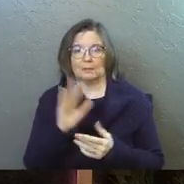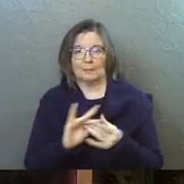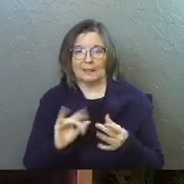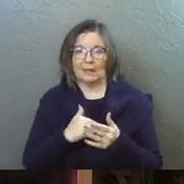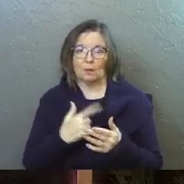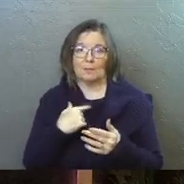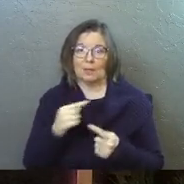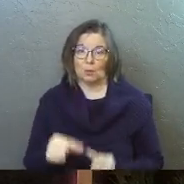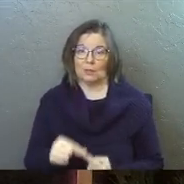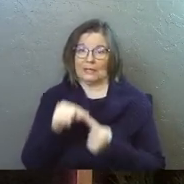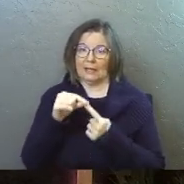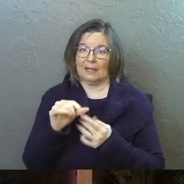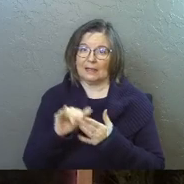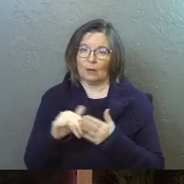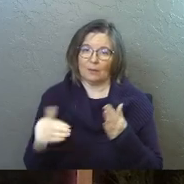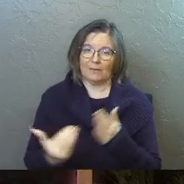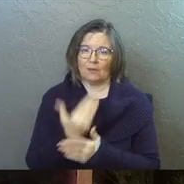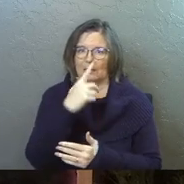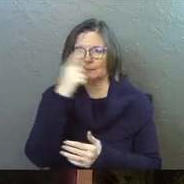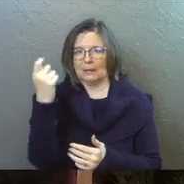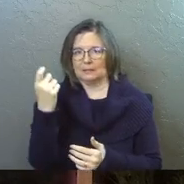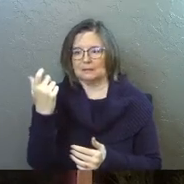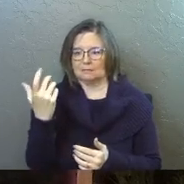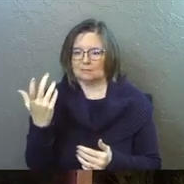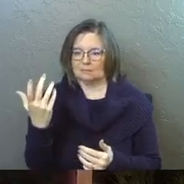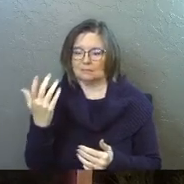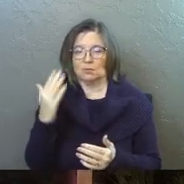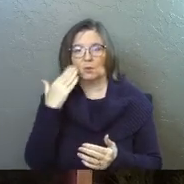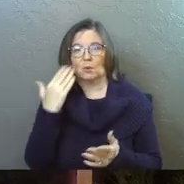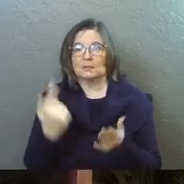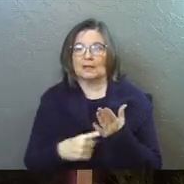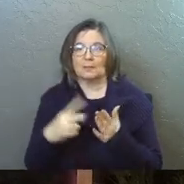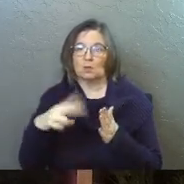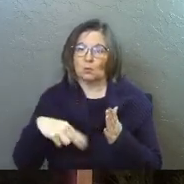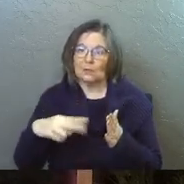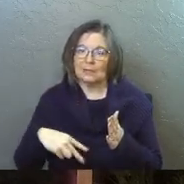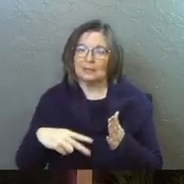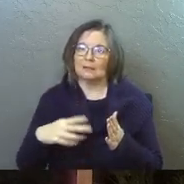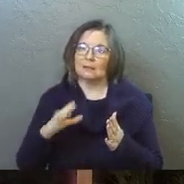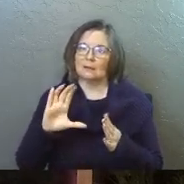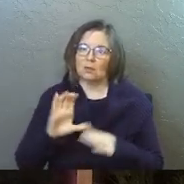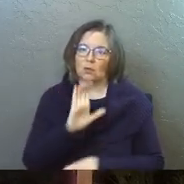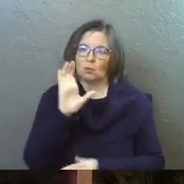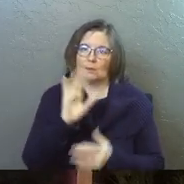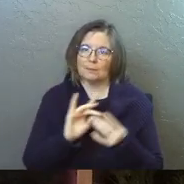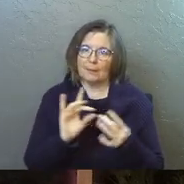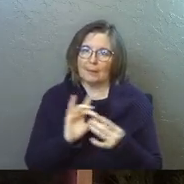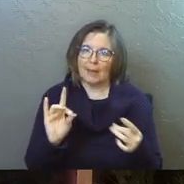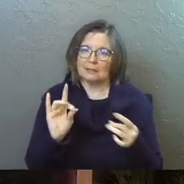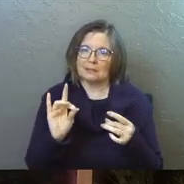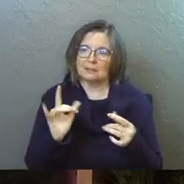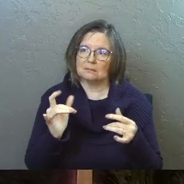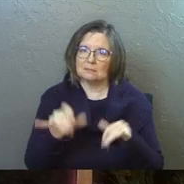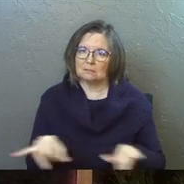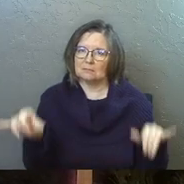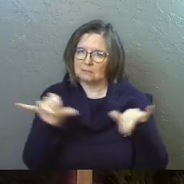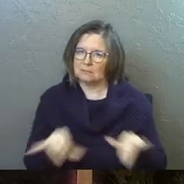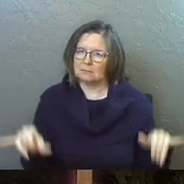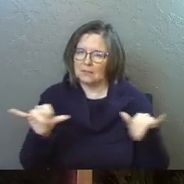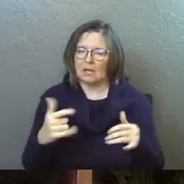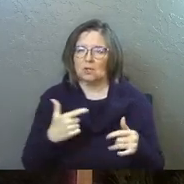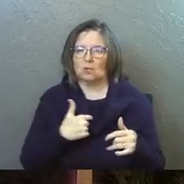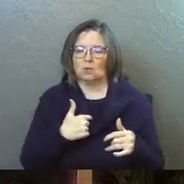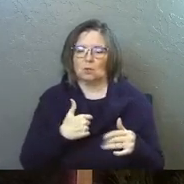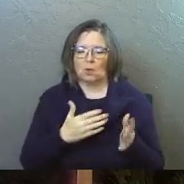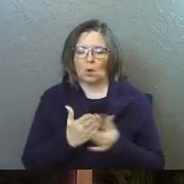passage that would be unique and that would be fresh because, um, you know, sometimes you read the, the, the Christmas passages and, and you